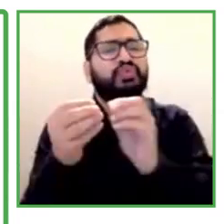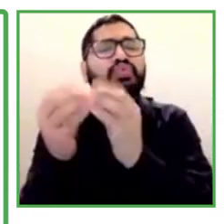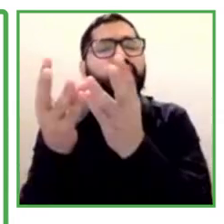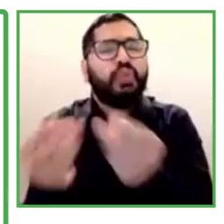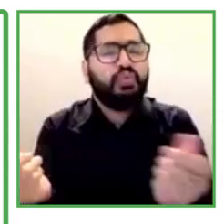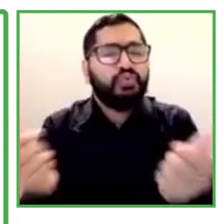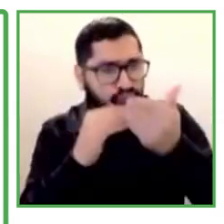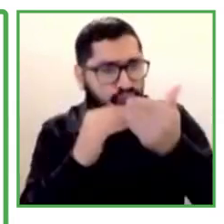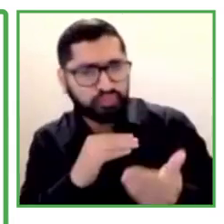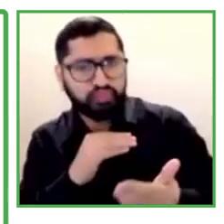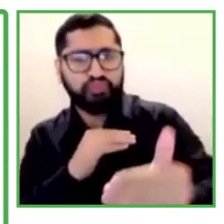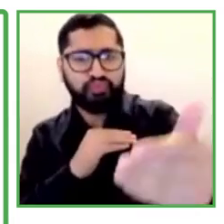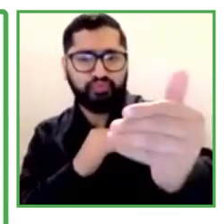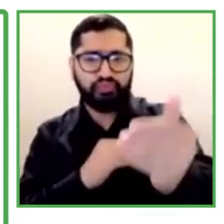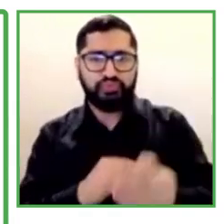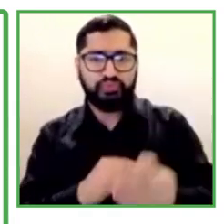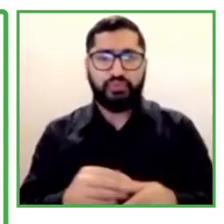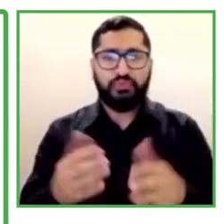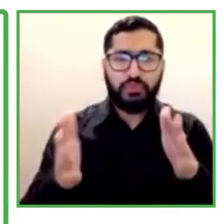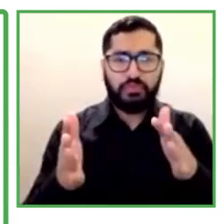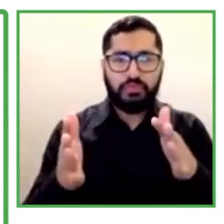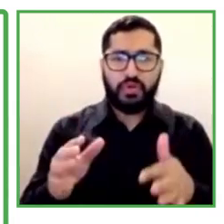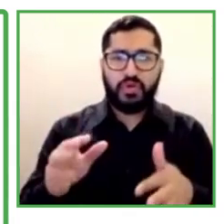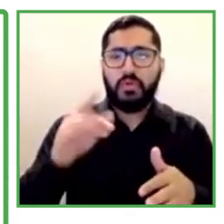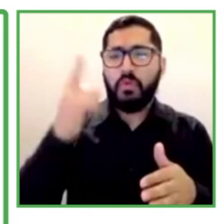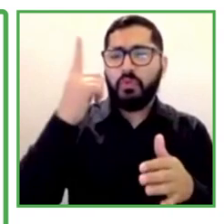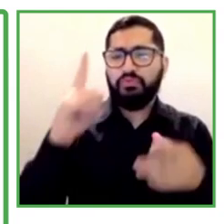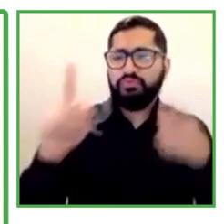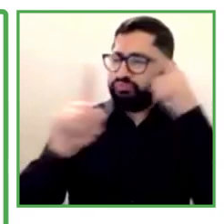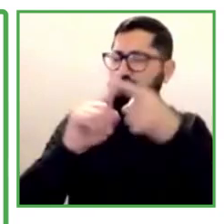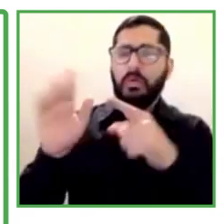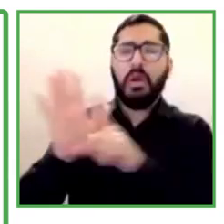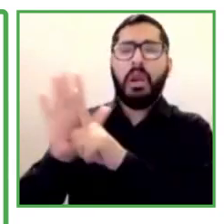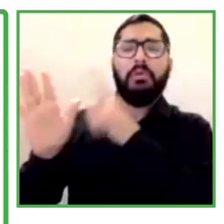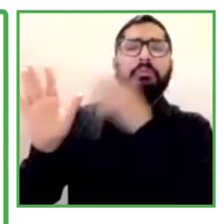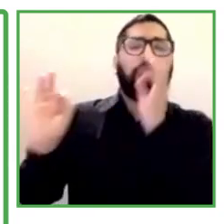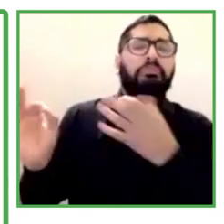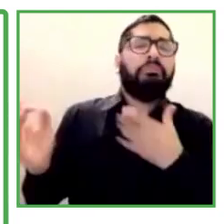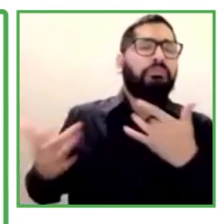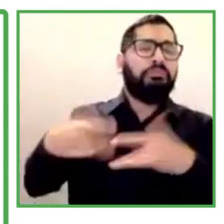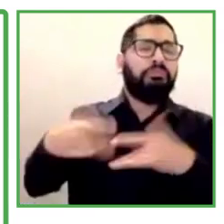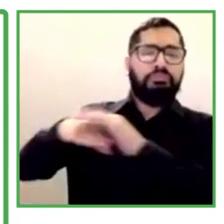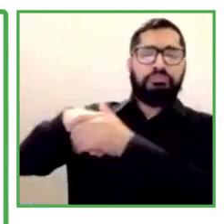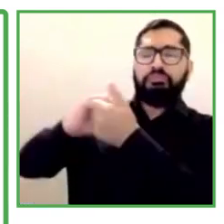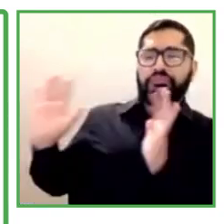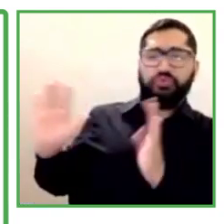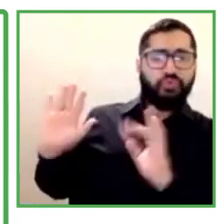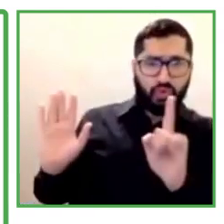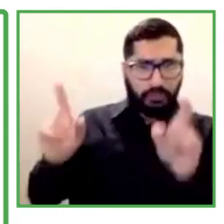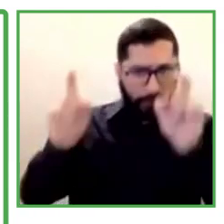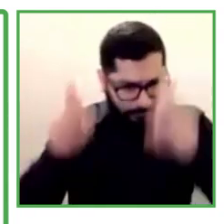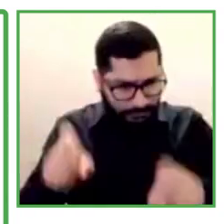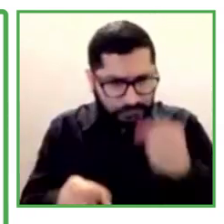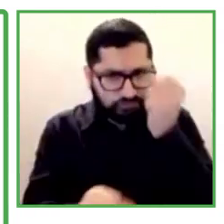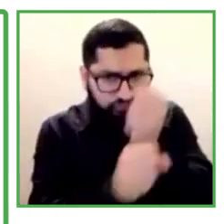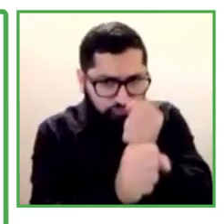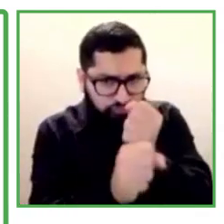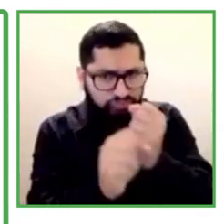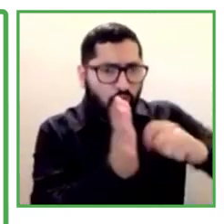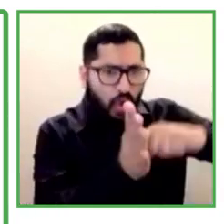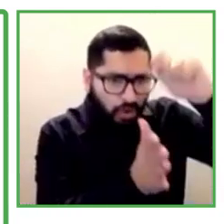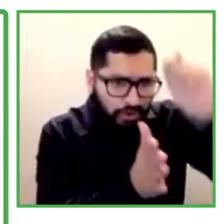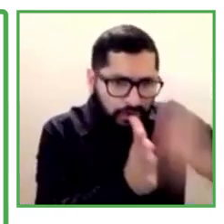Well, 91% of our collaborators with disabilities have a definite contract and